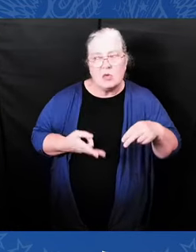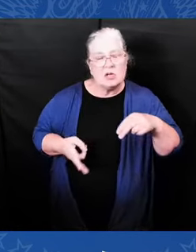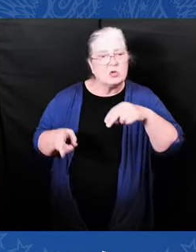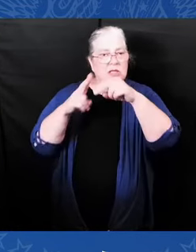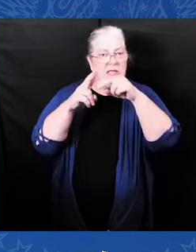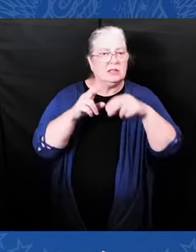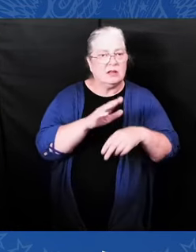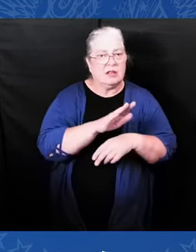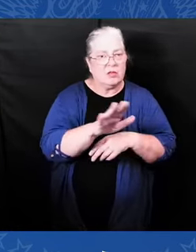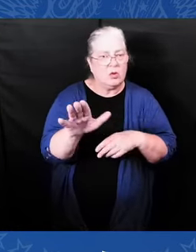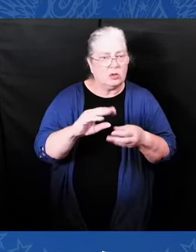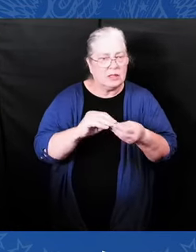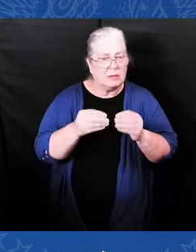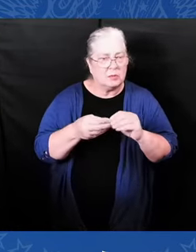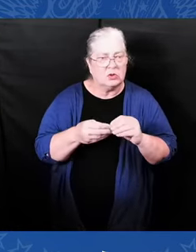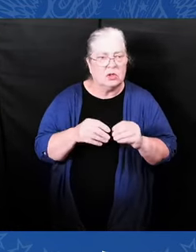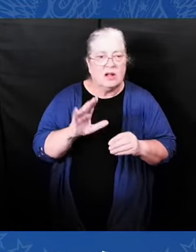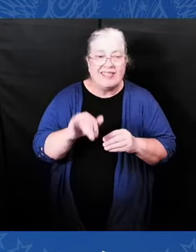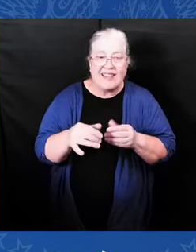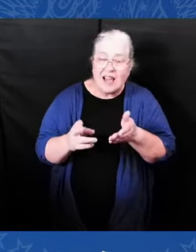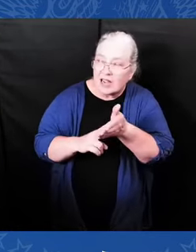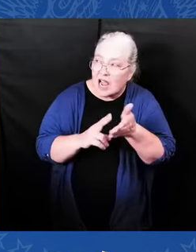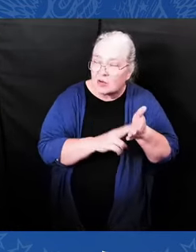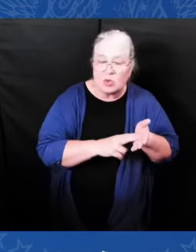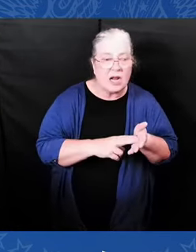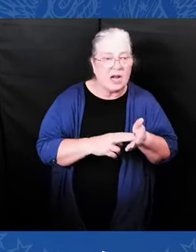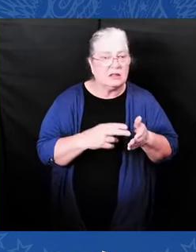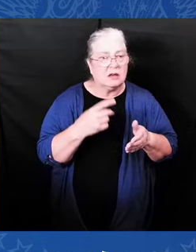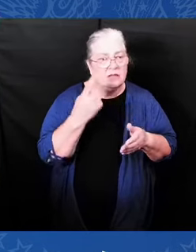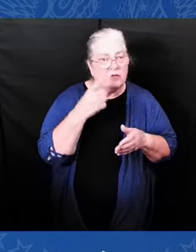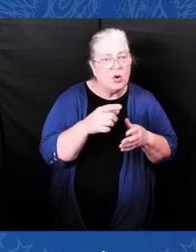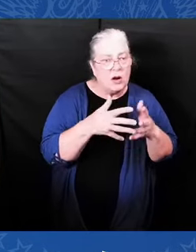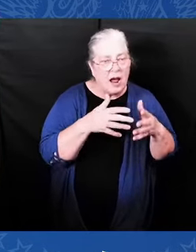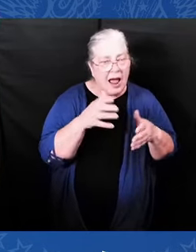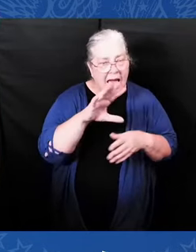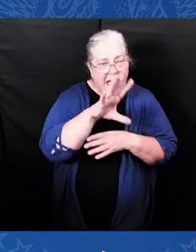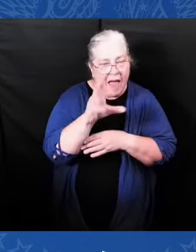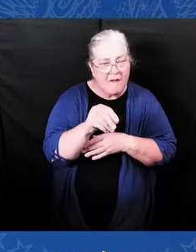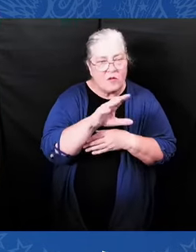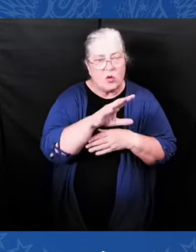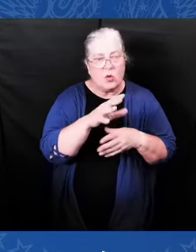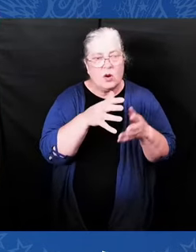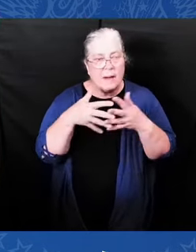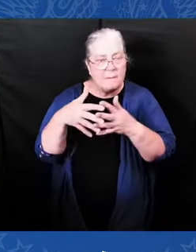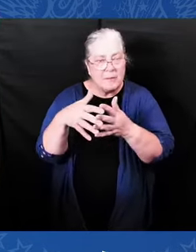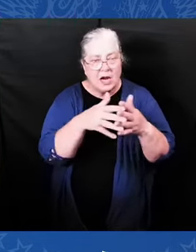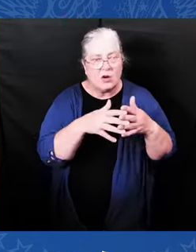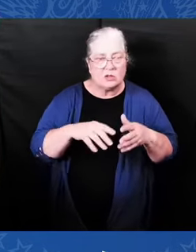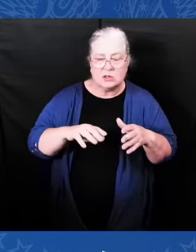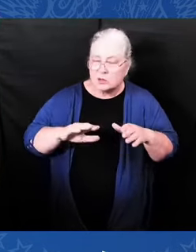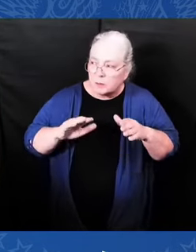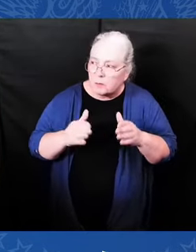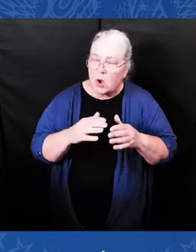will mean an additional $100 billion going to Black small businesses — $100 billion.